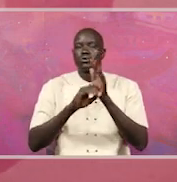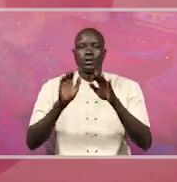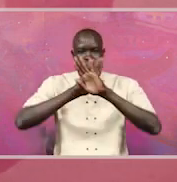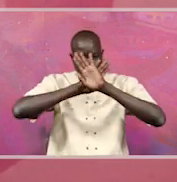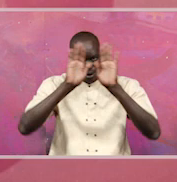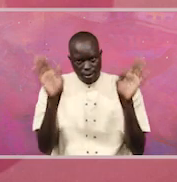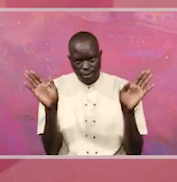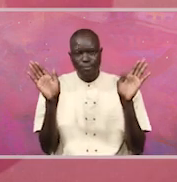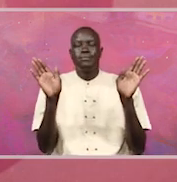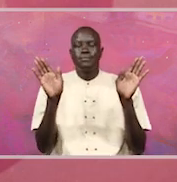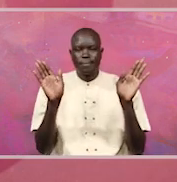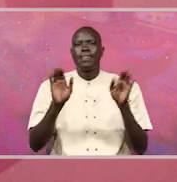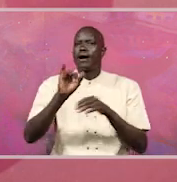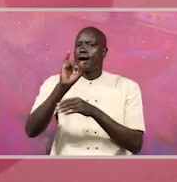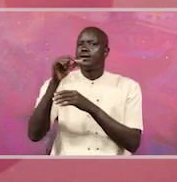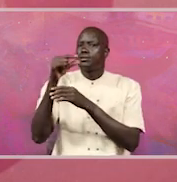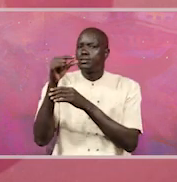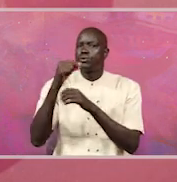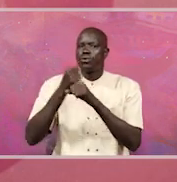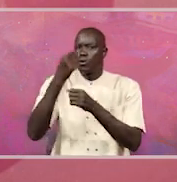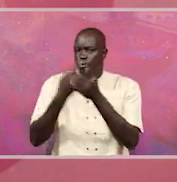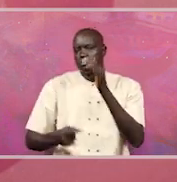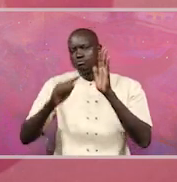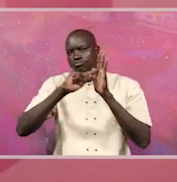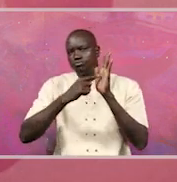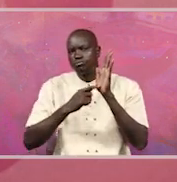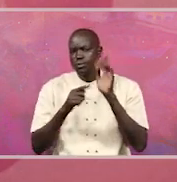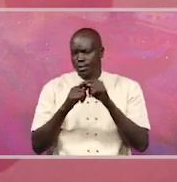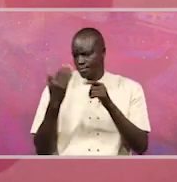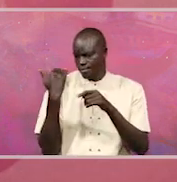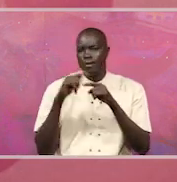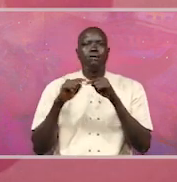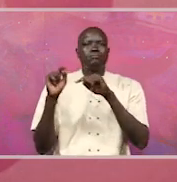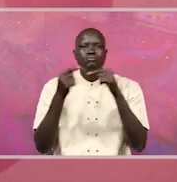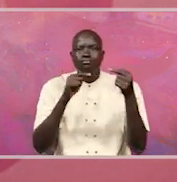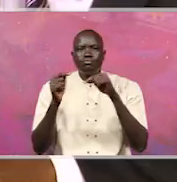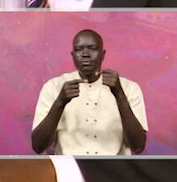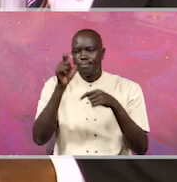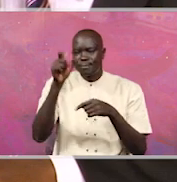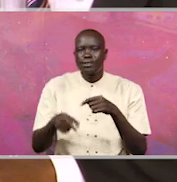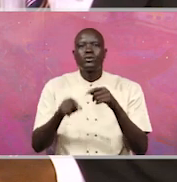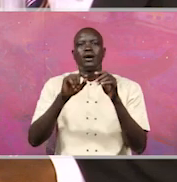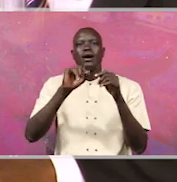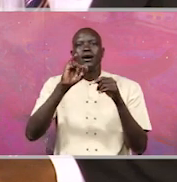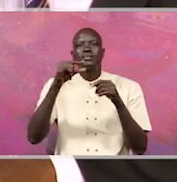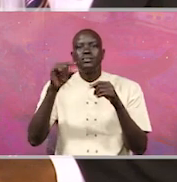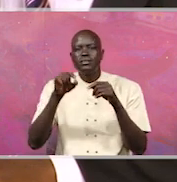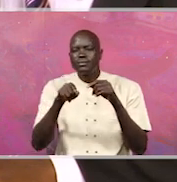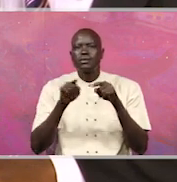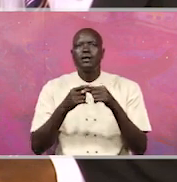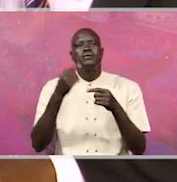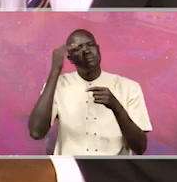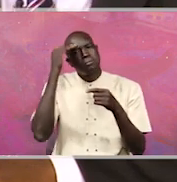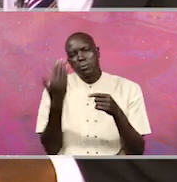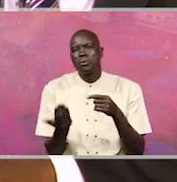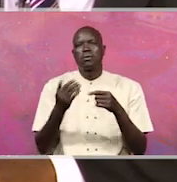of the IG. I was interacting with Mr. Tohe and he actually told me that he didn't know what his terms of reference were. He didn't know what his